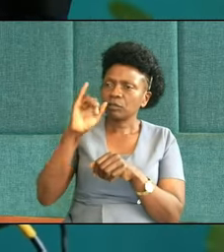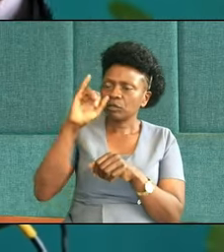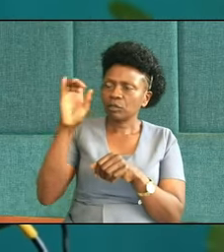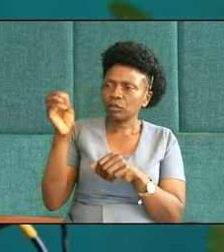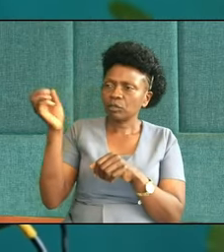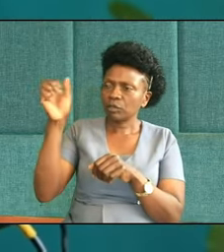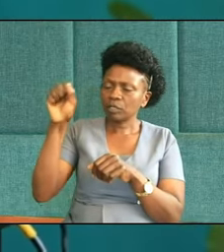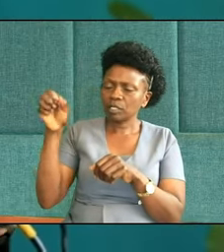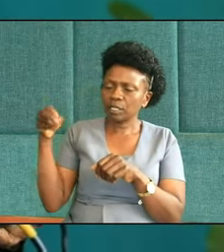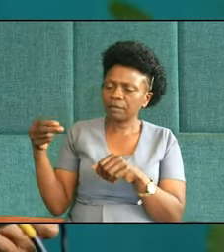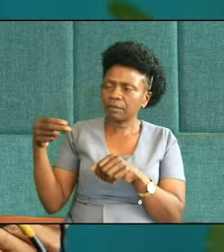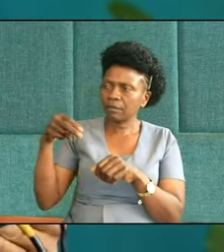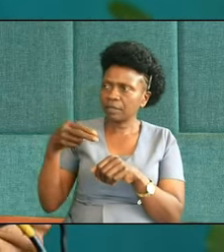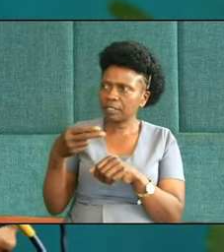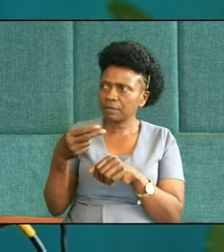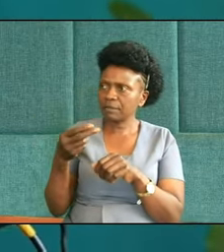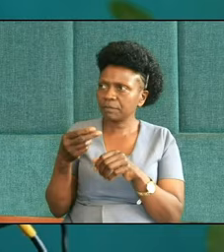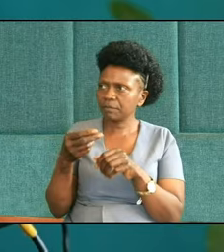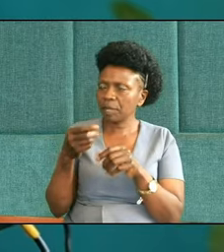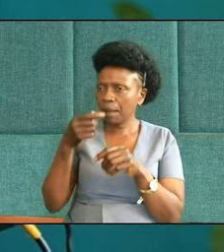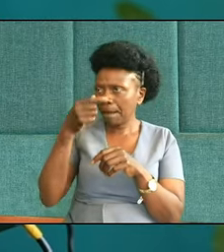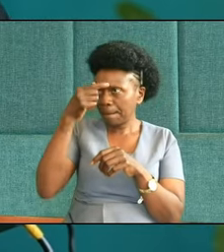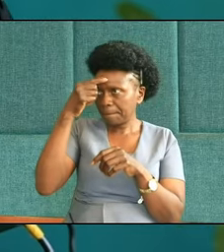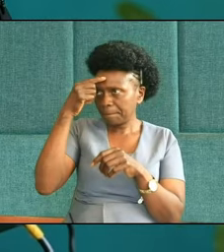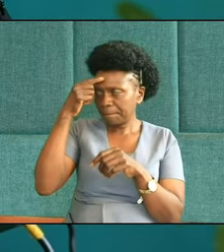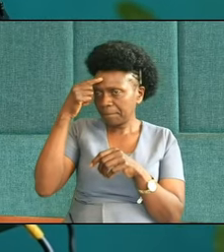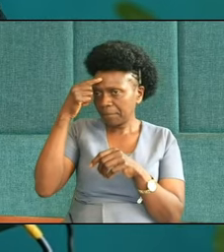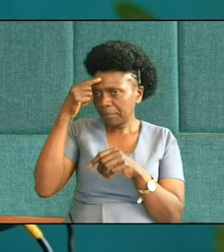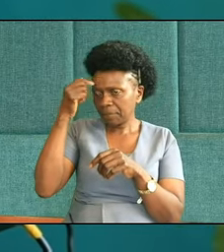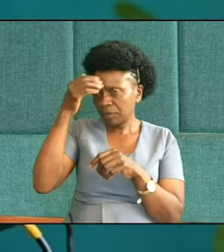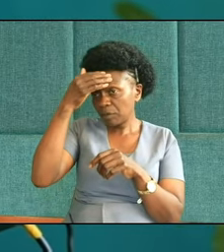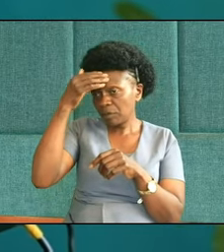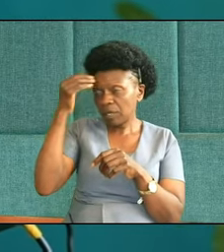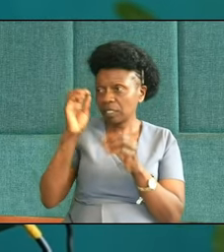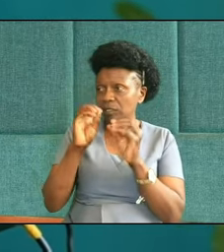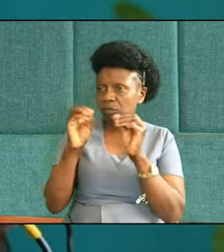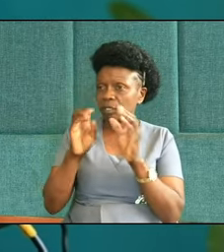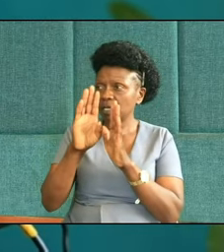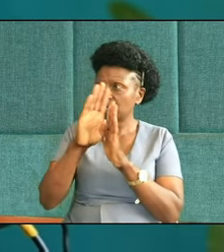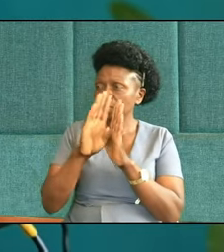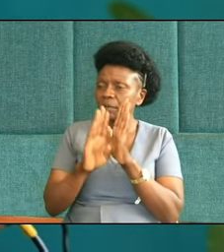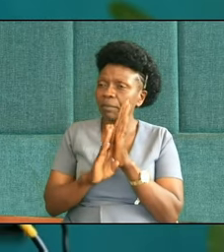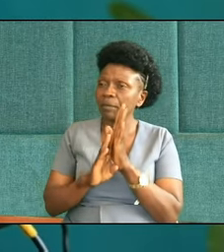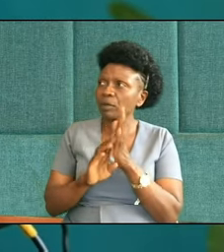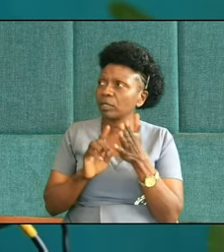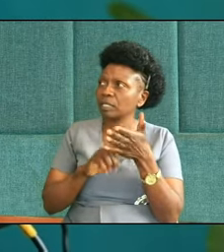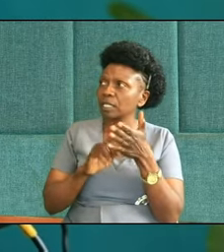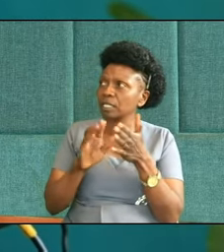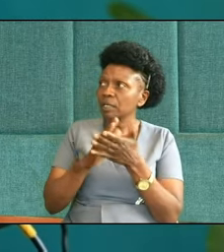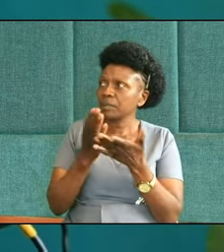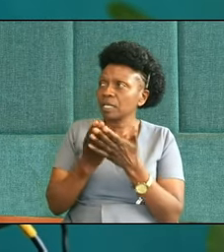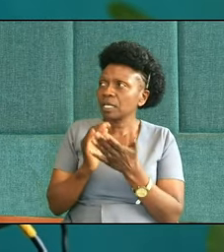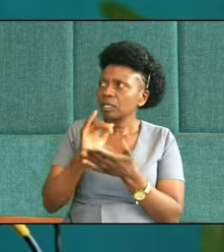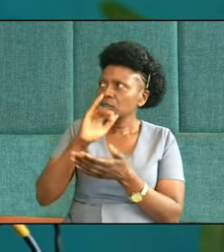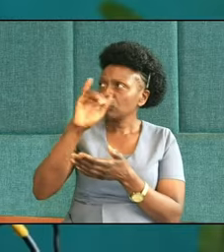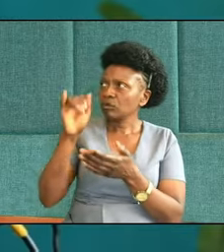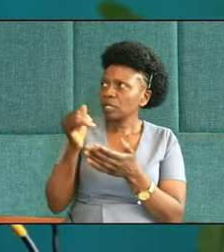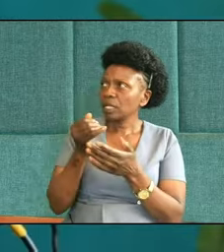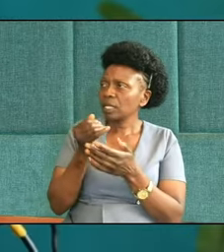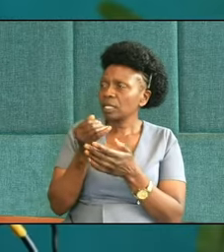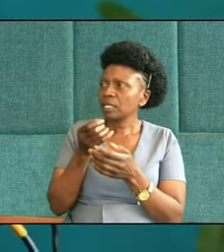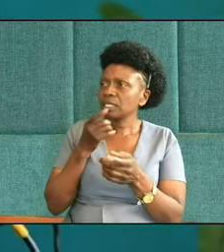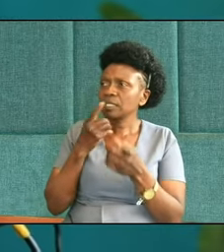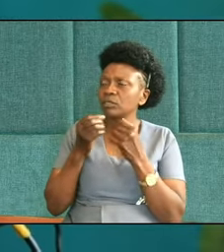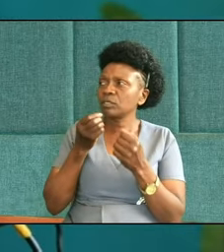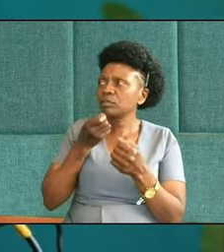they saw these Midianite Ishmaelites coming along. Don't forget, the Bible indicates something interesting. Judah said to his brothers,